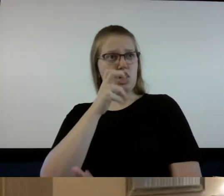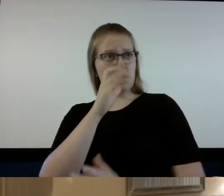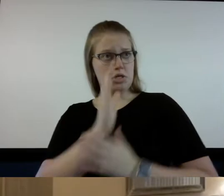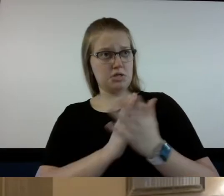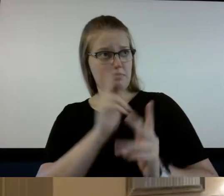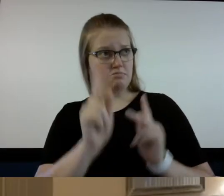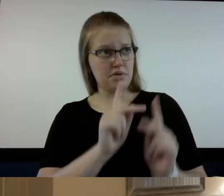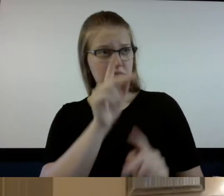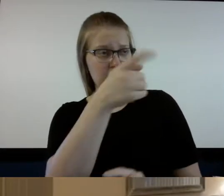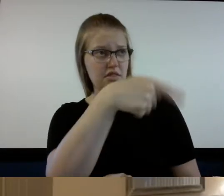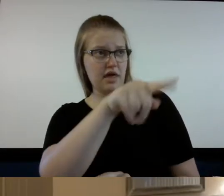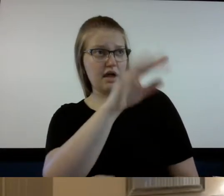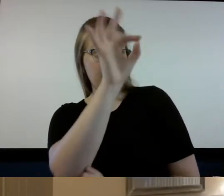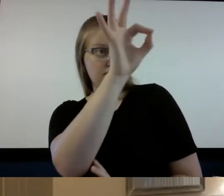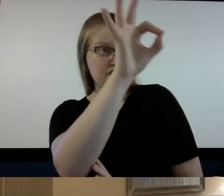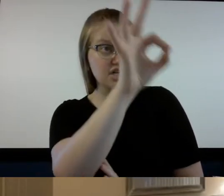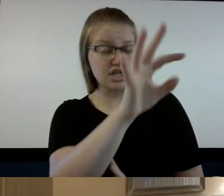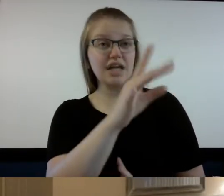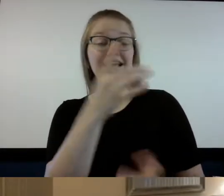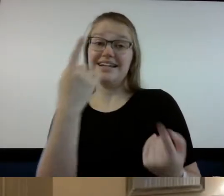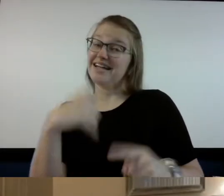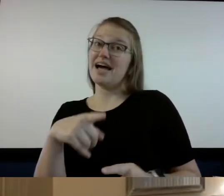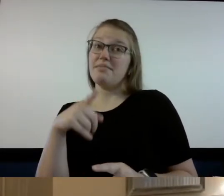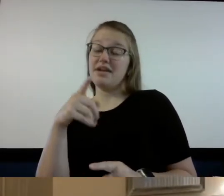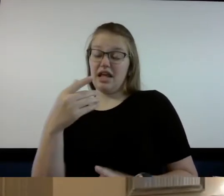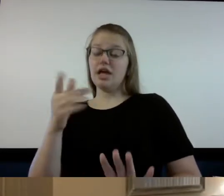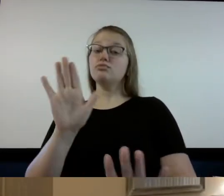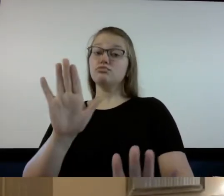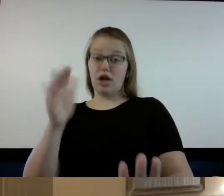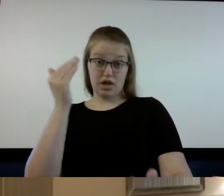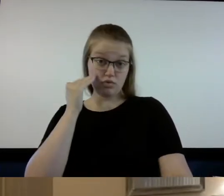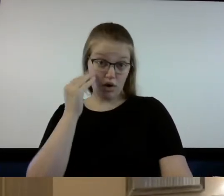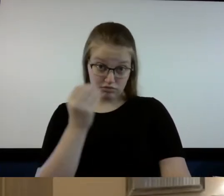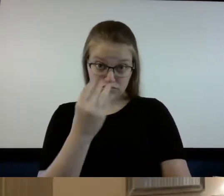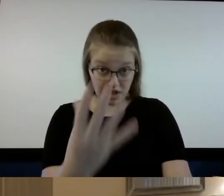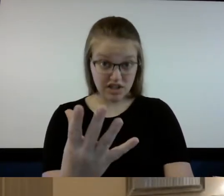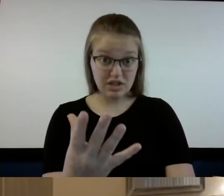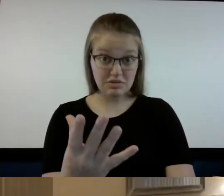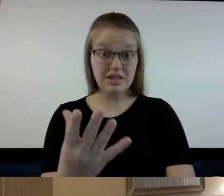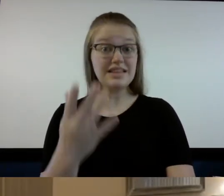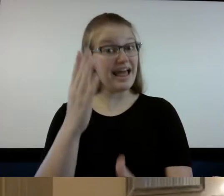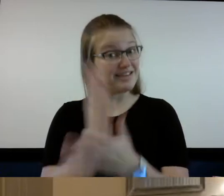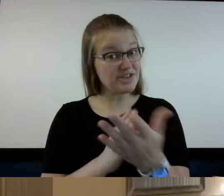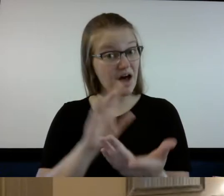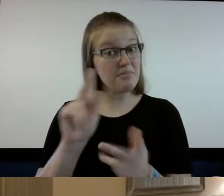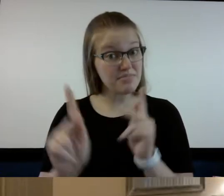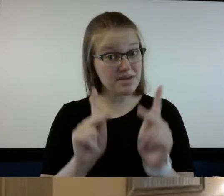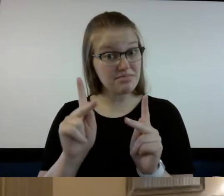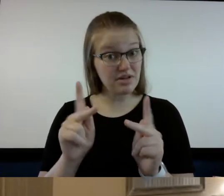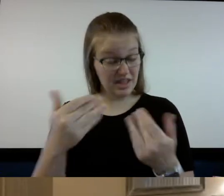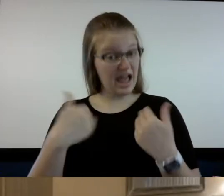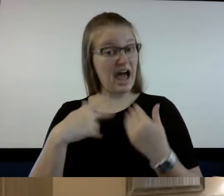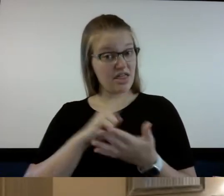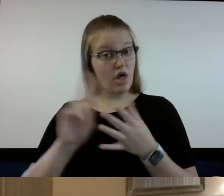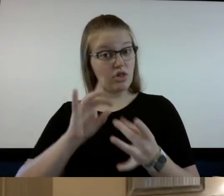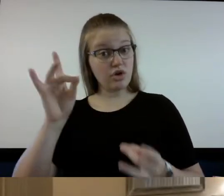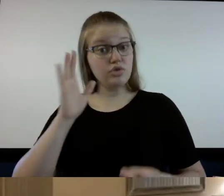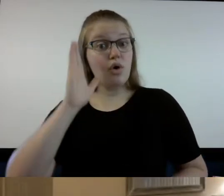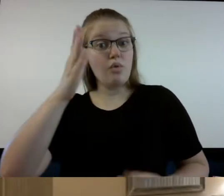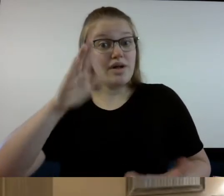and some will die some with the Holy Ghost will die we're not it's a point that everybody is going to die